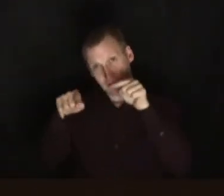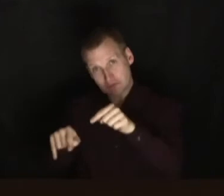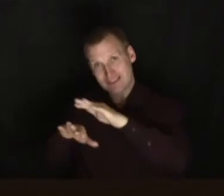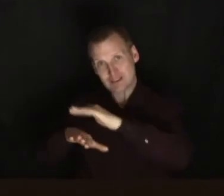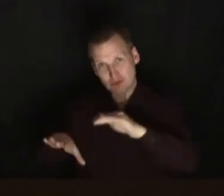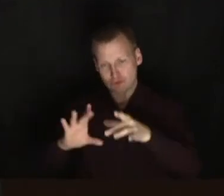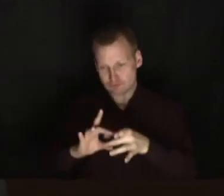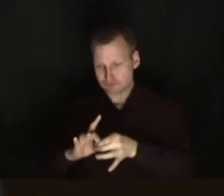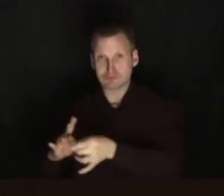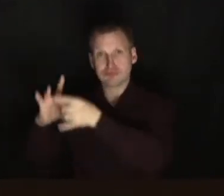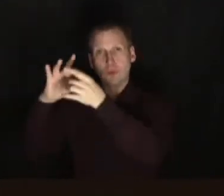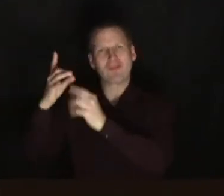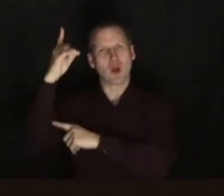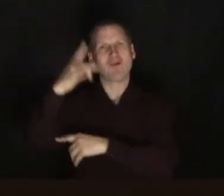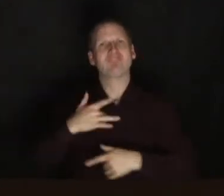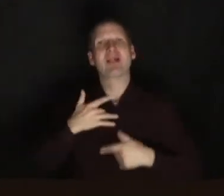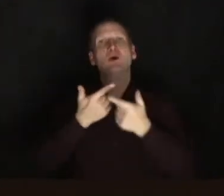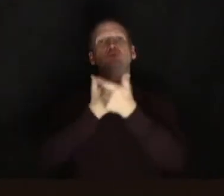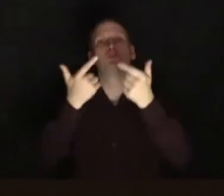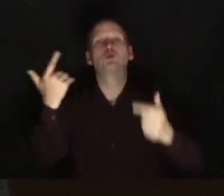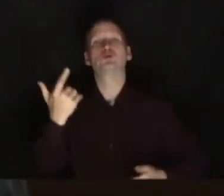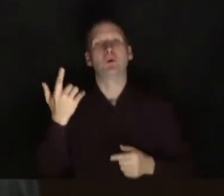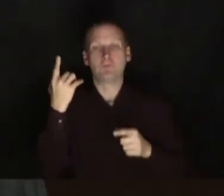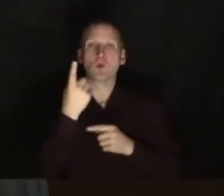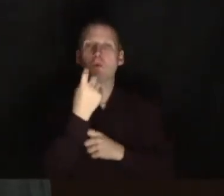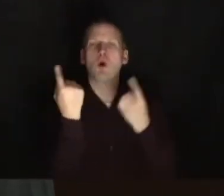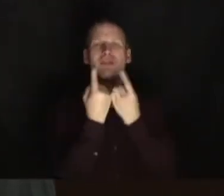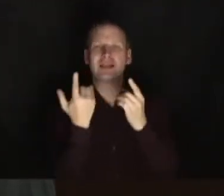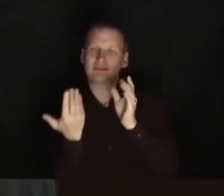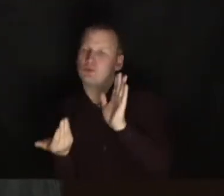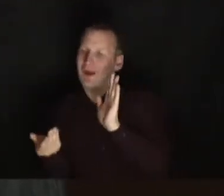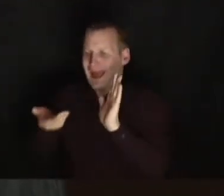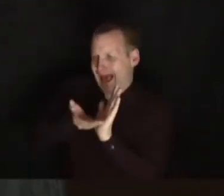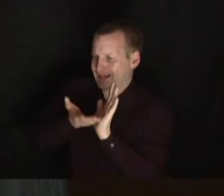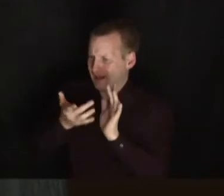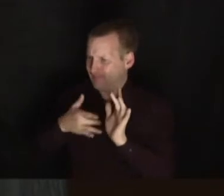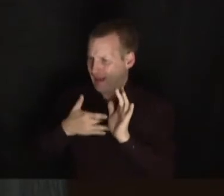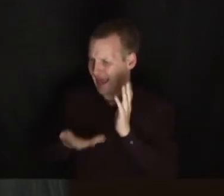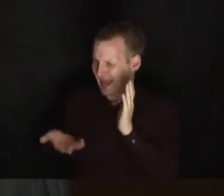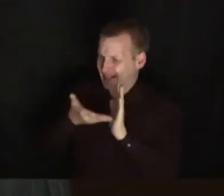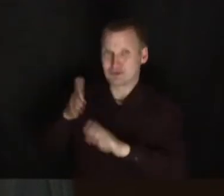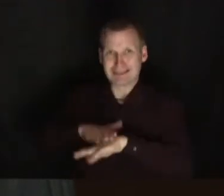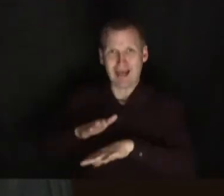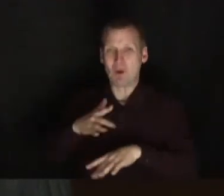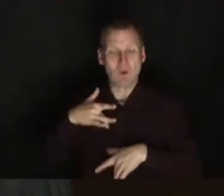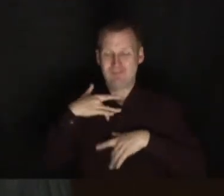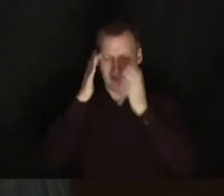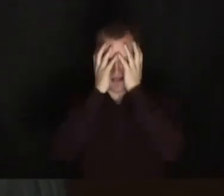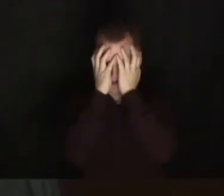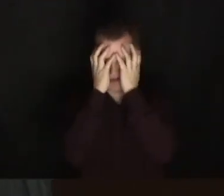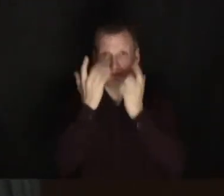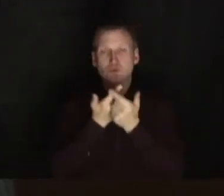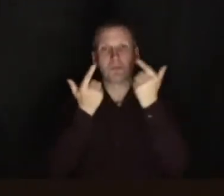like just one thing too much one more thing to squeeze in one more thing to find time for and it can feel really hard.